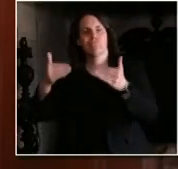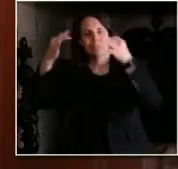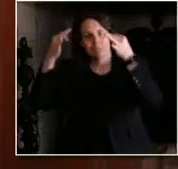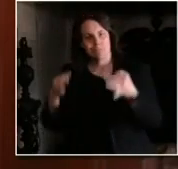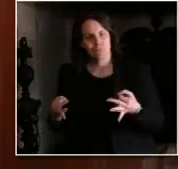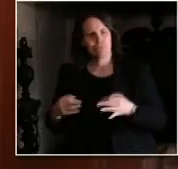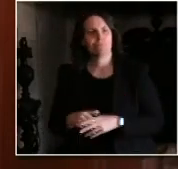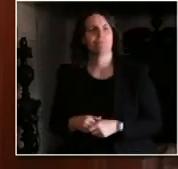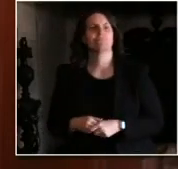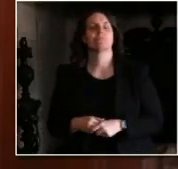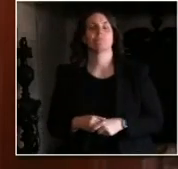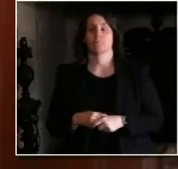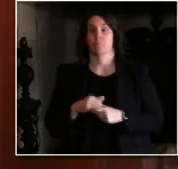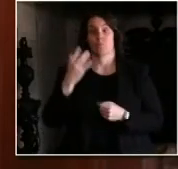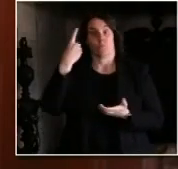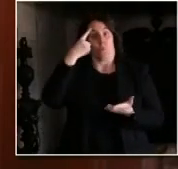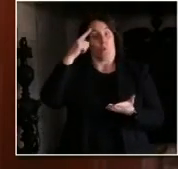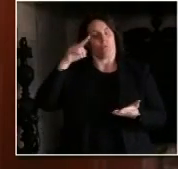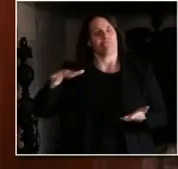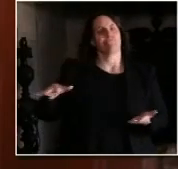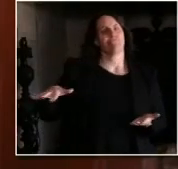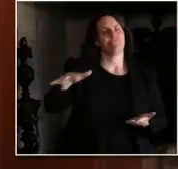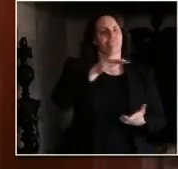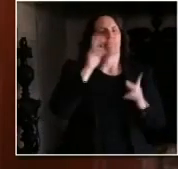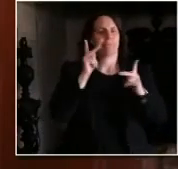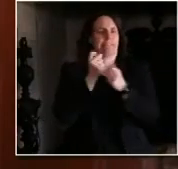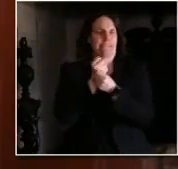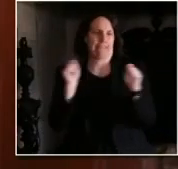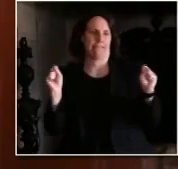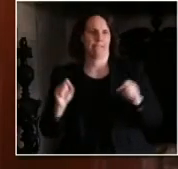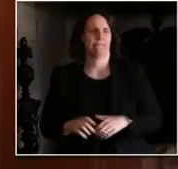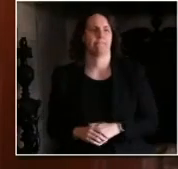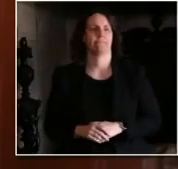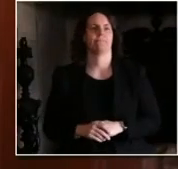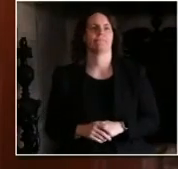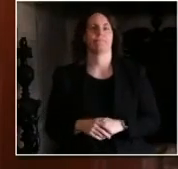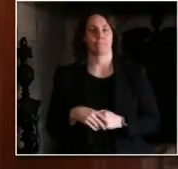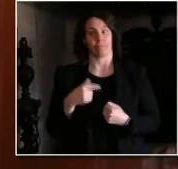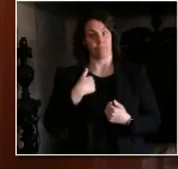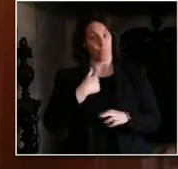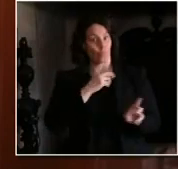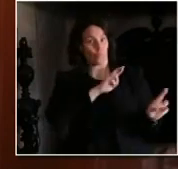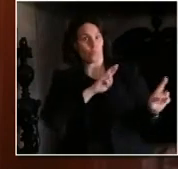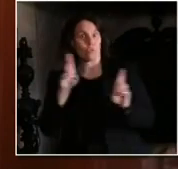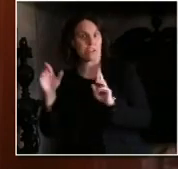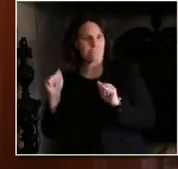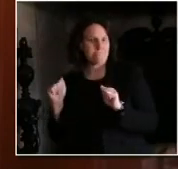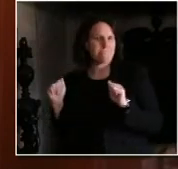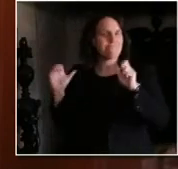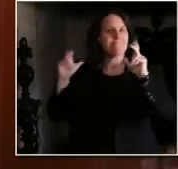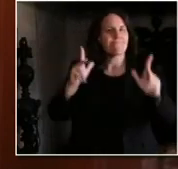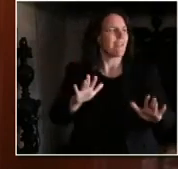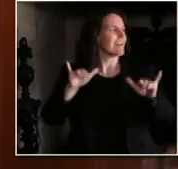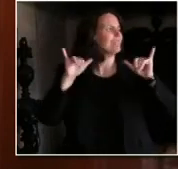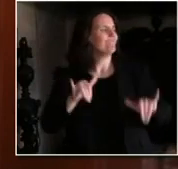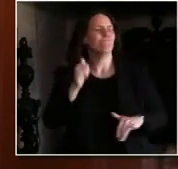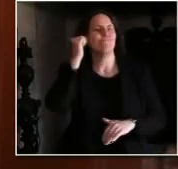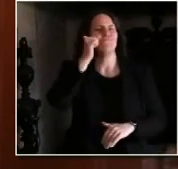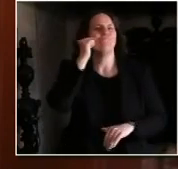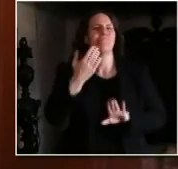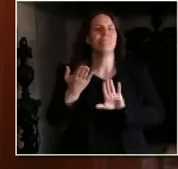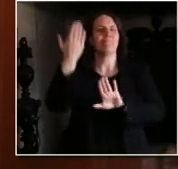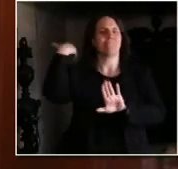not out of the clear just yet. COVID-19 has been and still is a